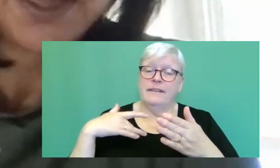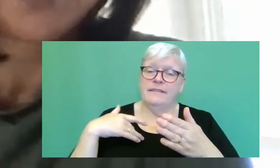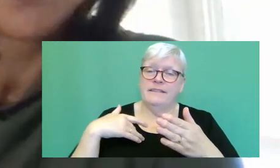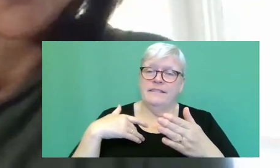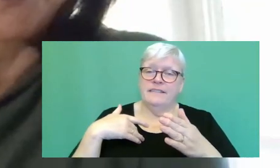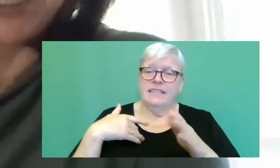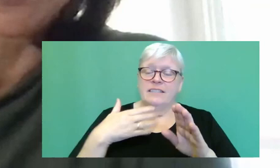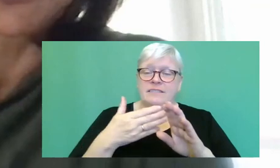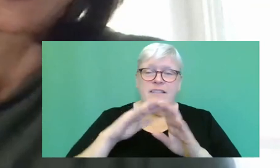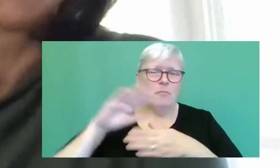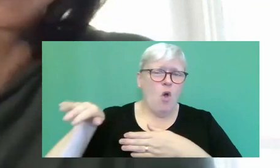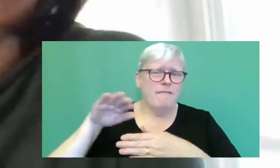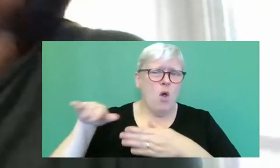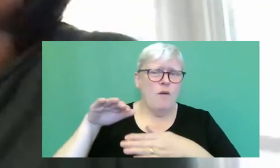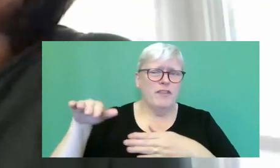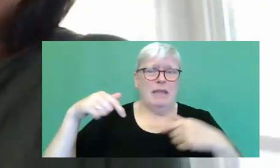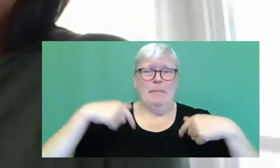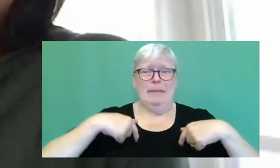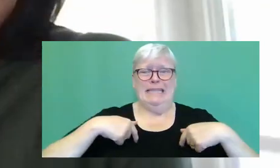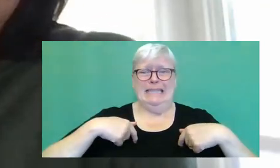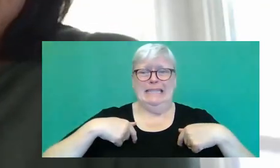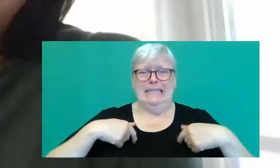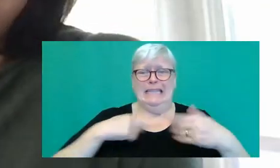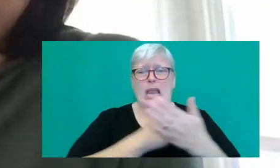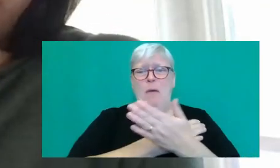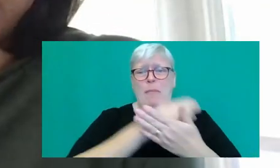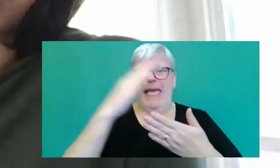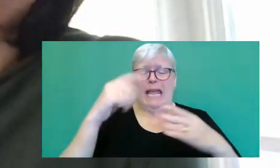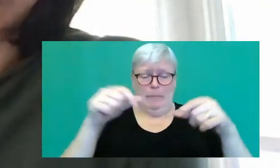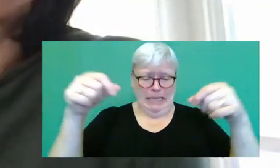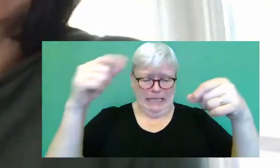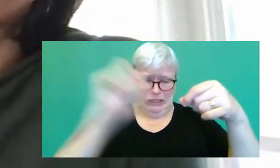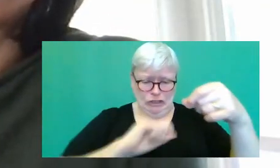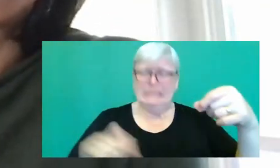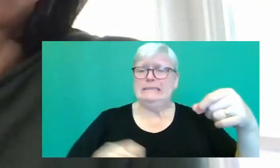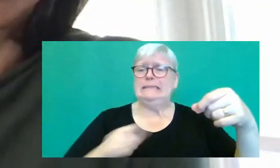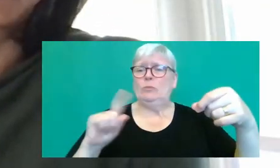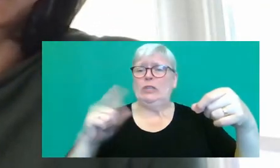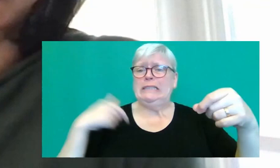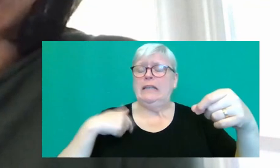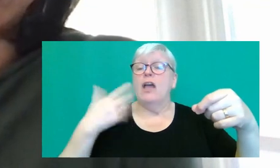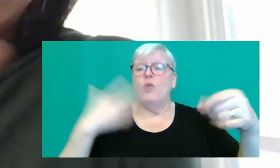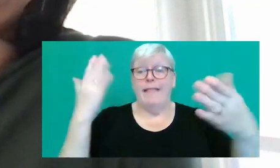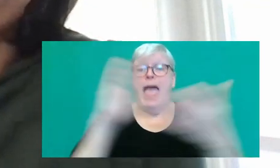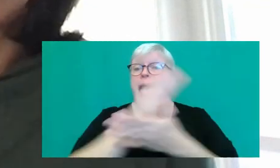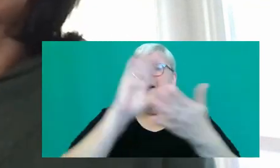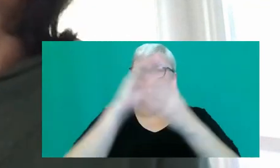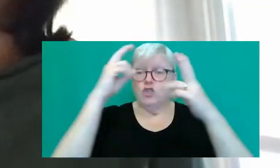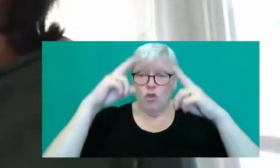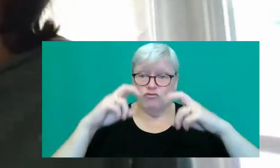just you and the, the blank screen or the blank page. But I really enjoy doing research. And the challenge with research research is always